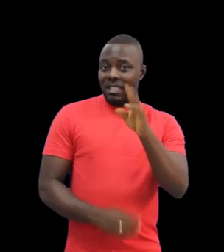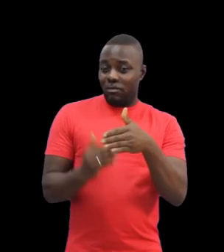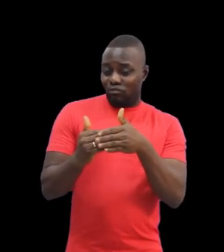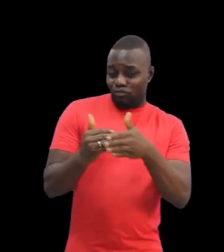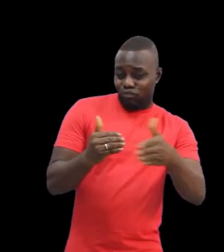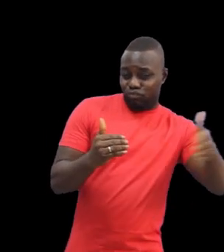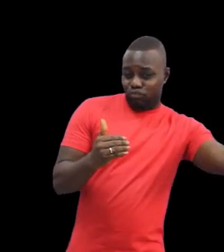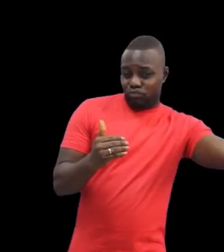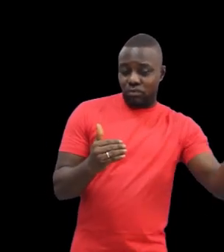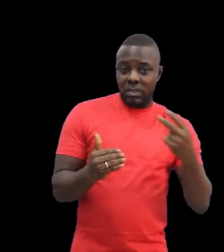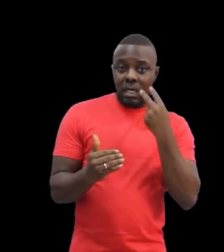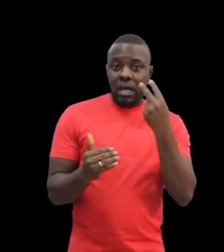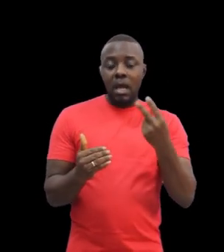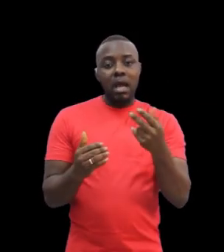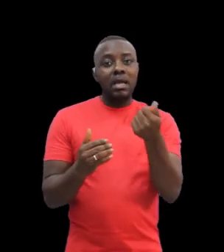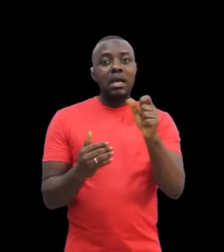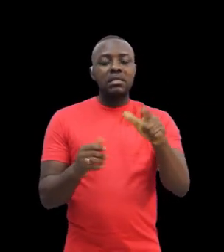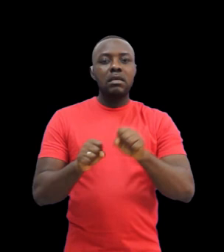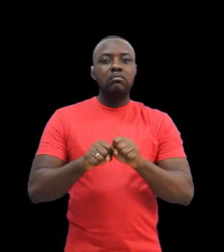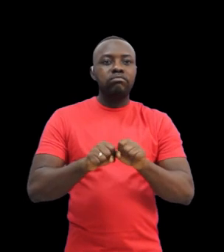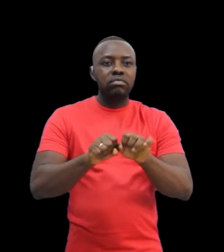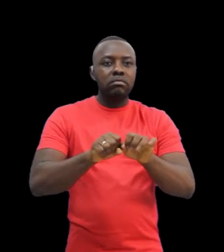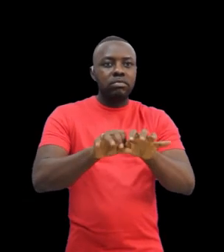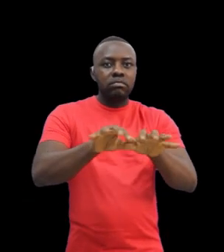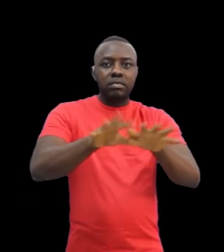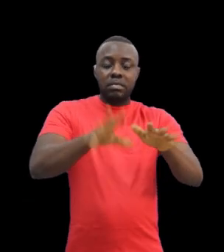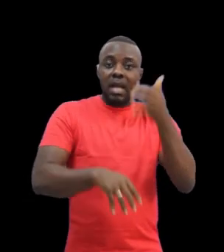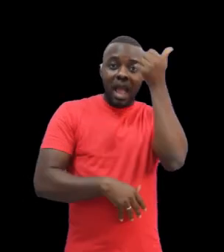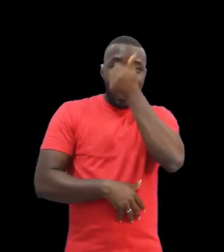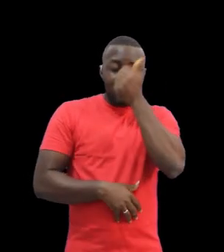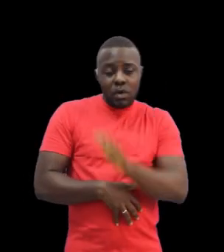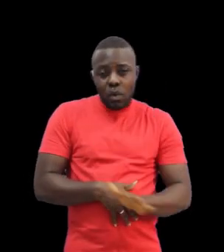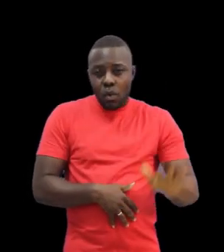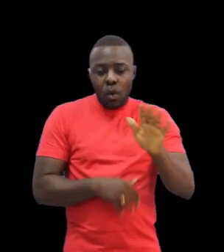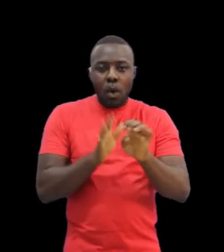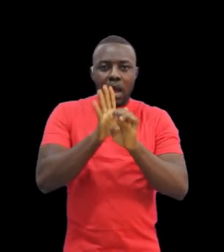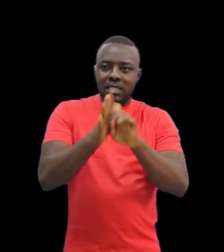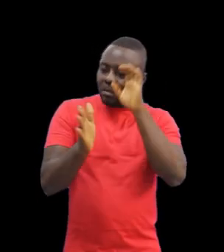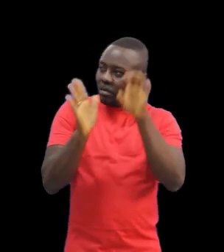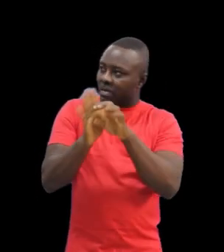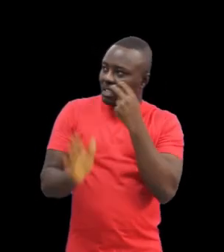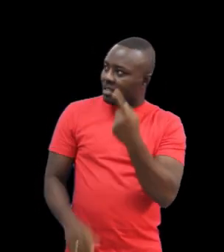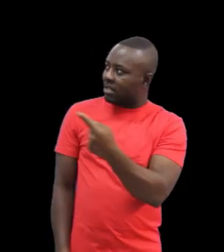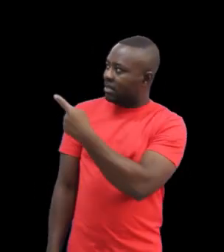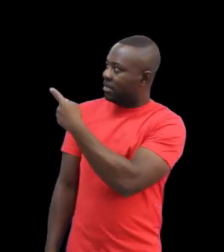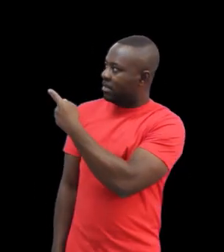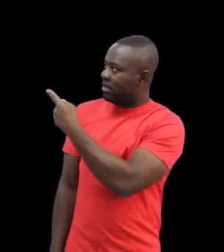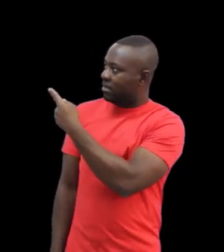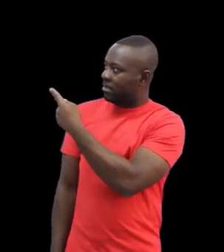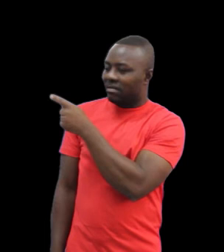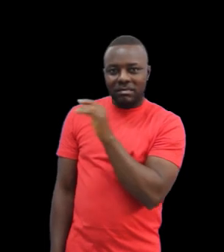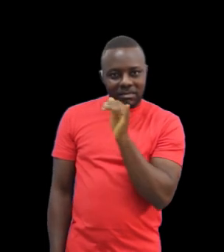We can see the influence of ASL more or less followed the advance of Foster's mission school for the deaf across